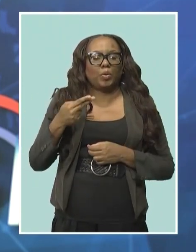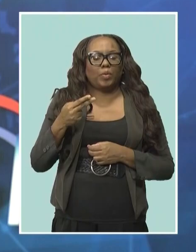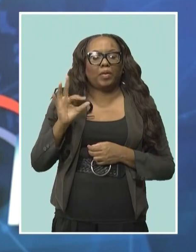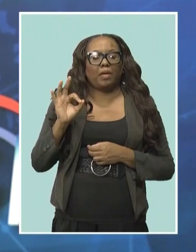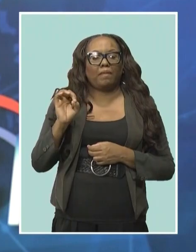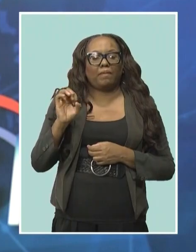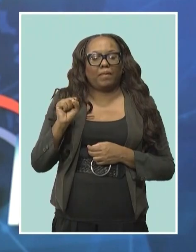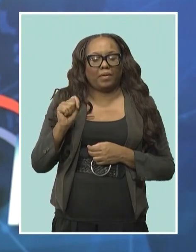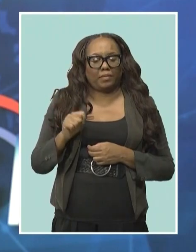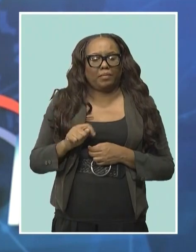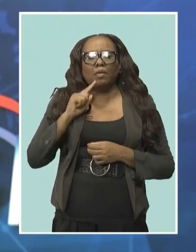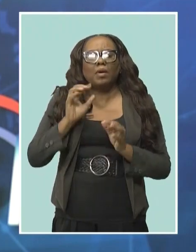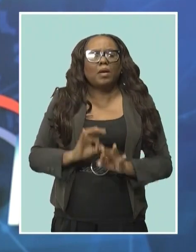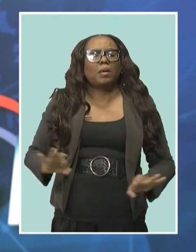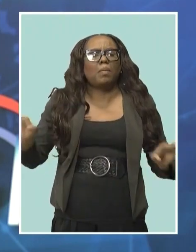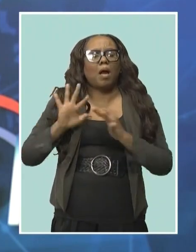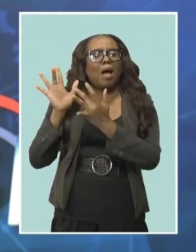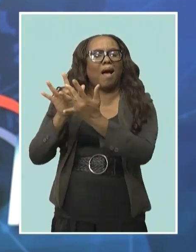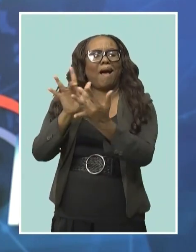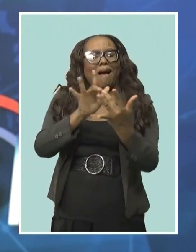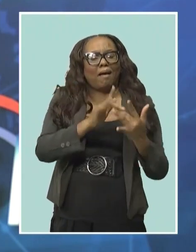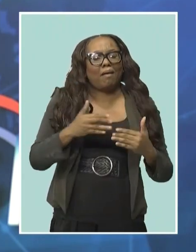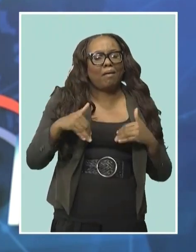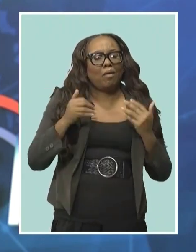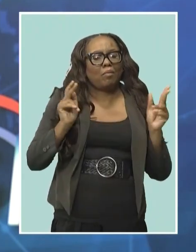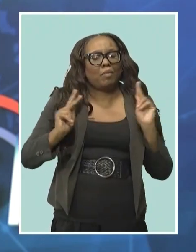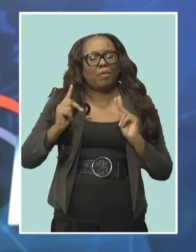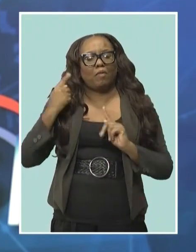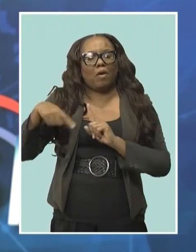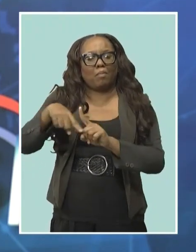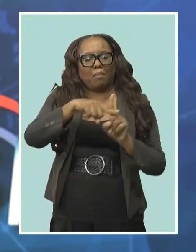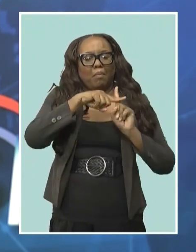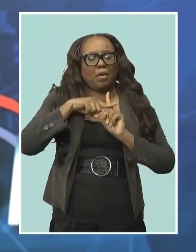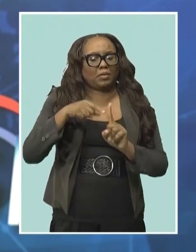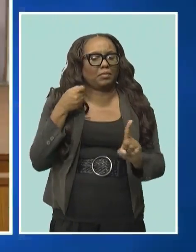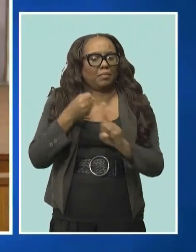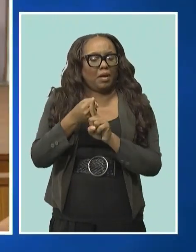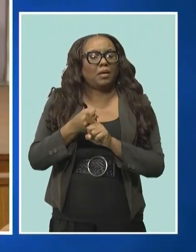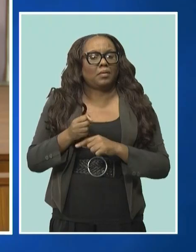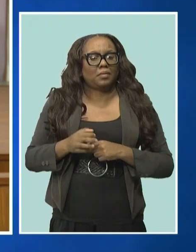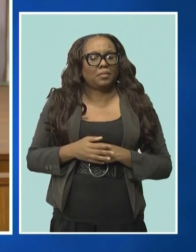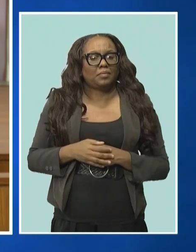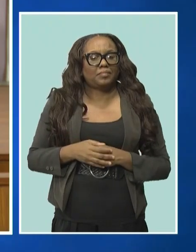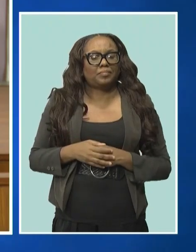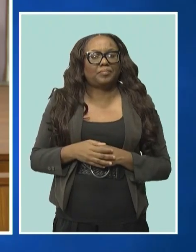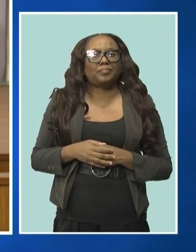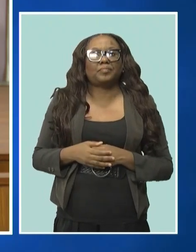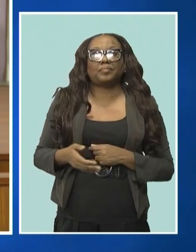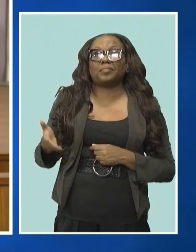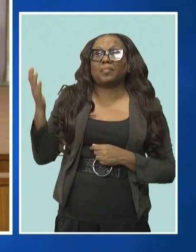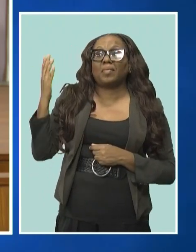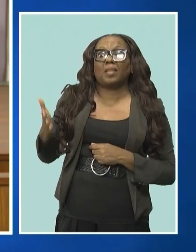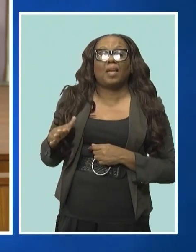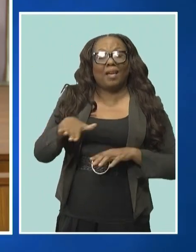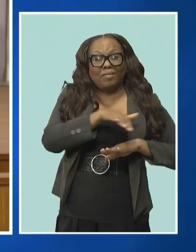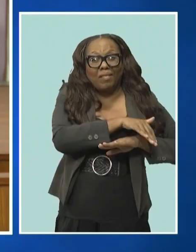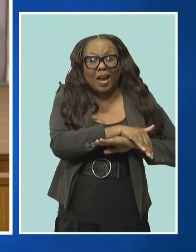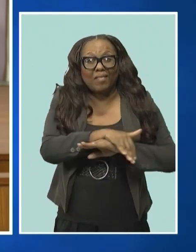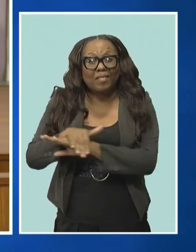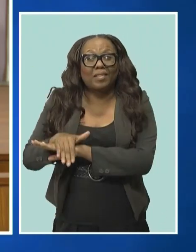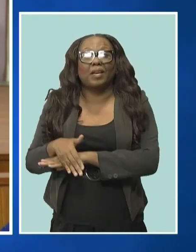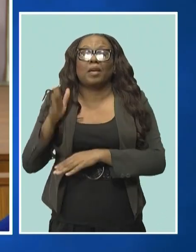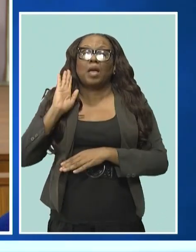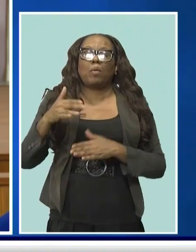reach out to the youth and have a positive impact on them. Each and every single night of Youth Fest, we will be